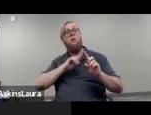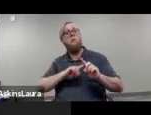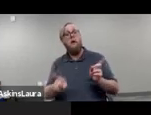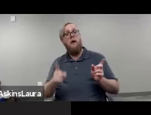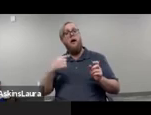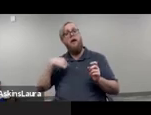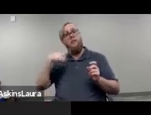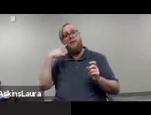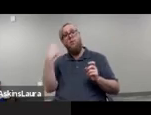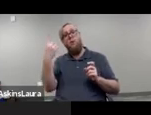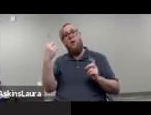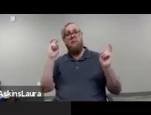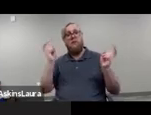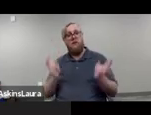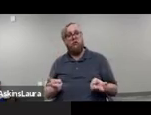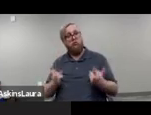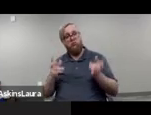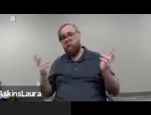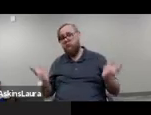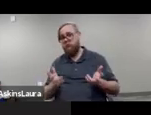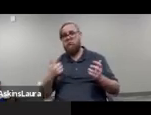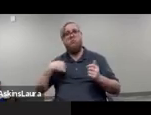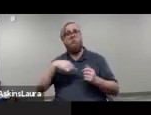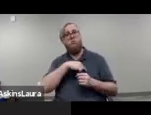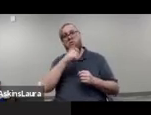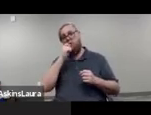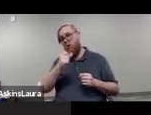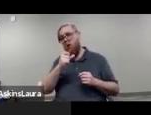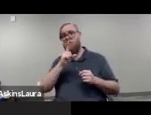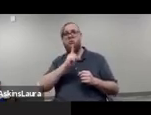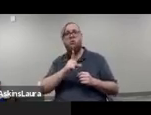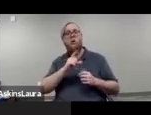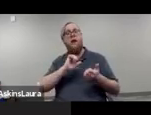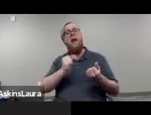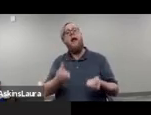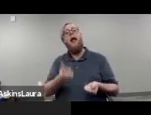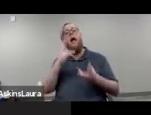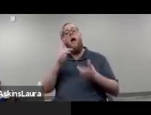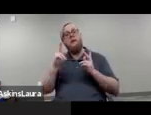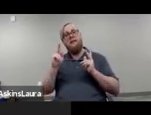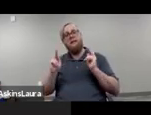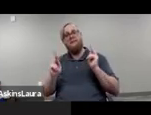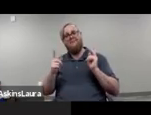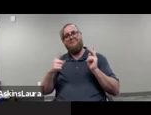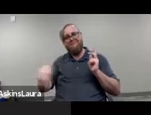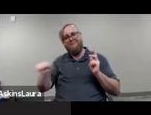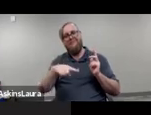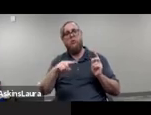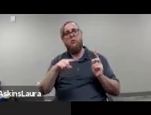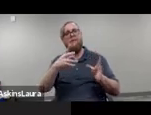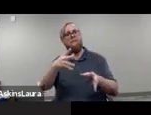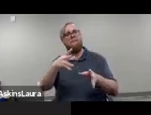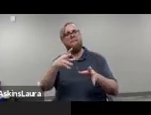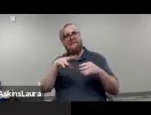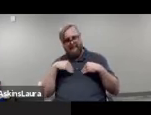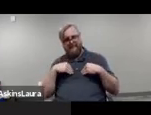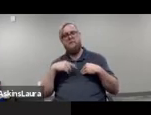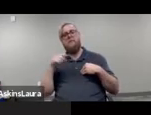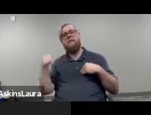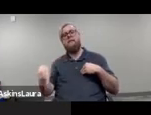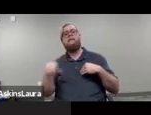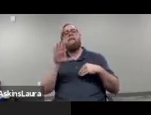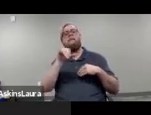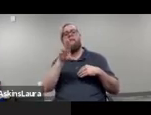one of the issues is that you know we're not sure how seriously they're going to take this as professional conservators um